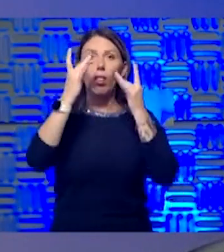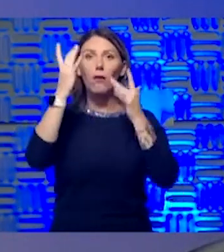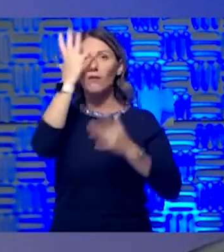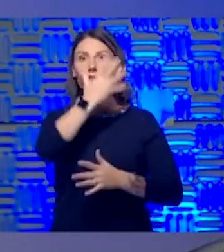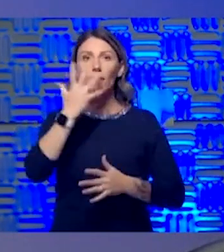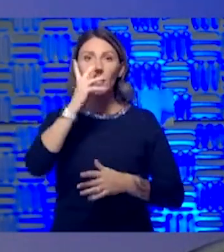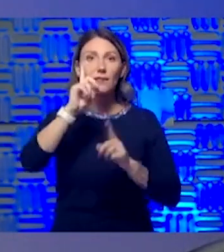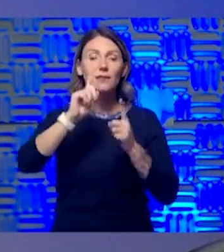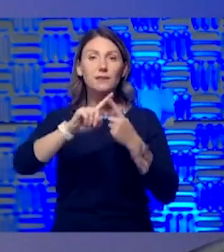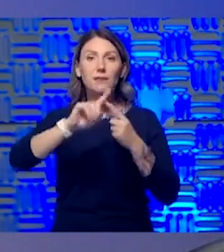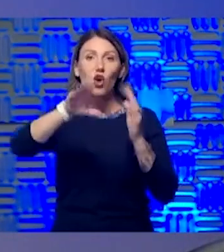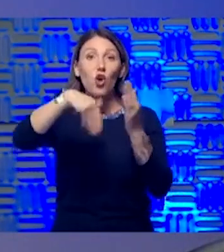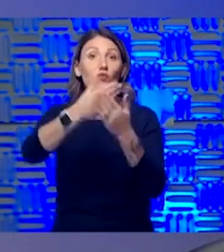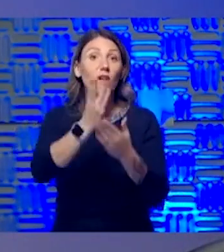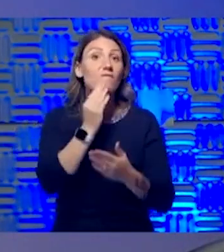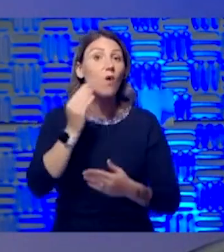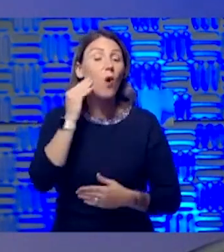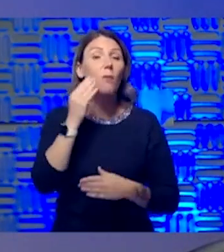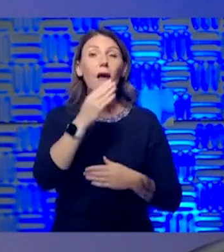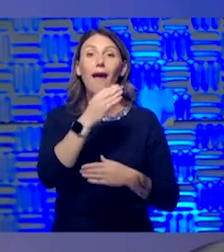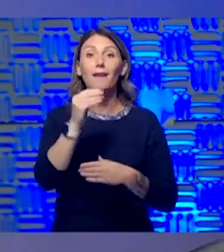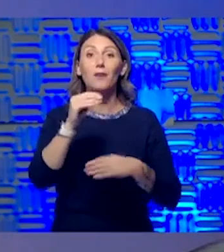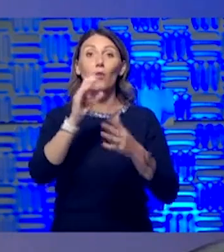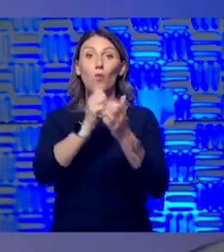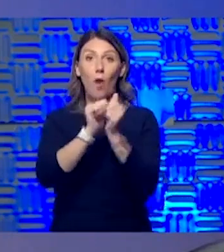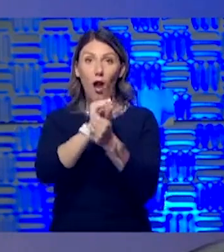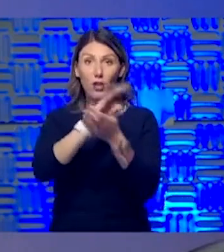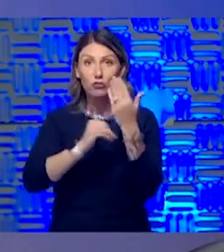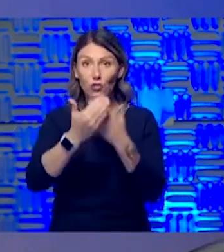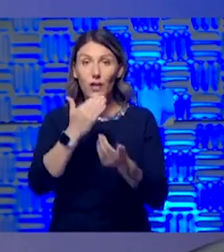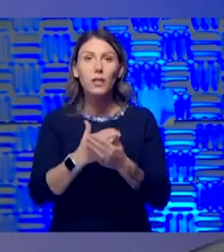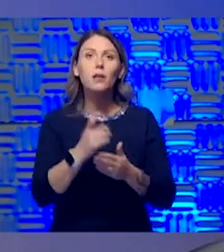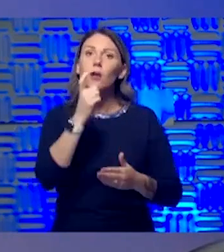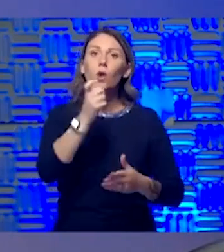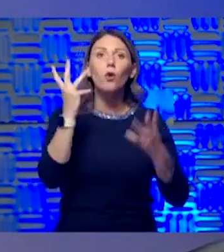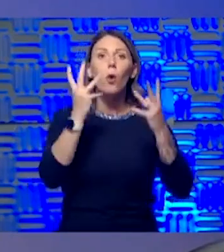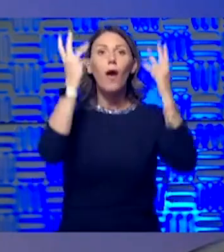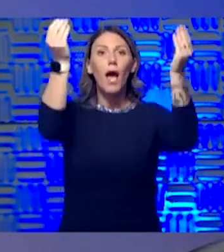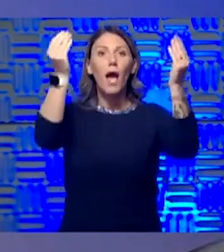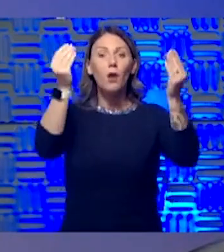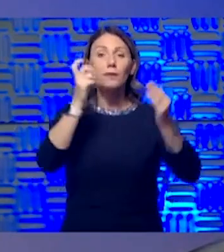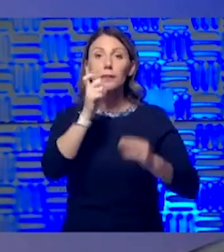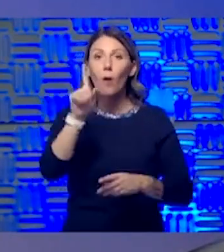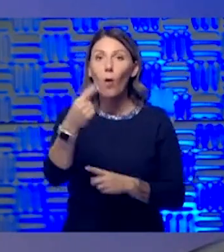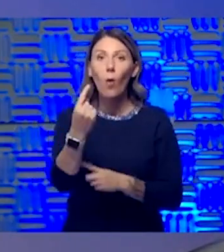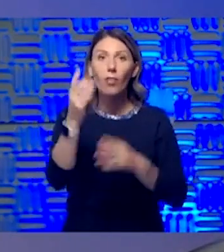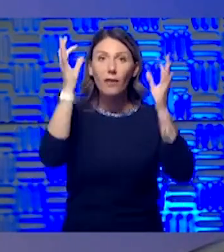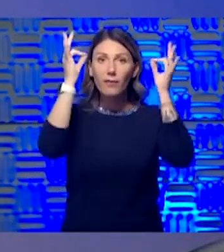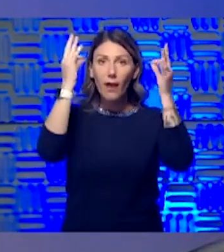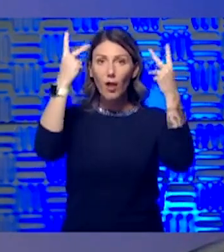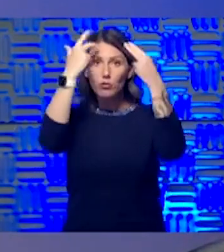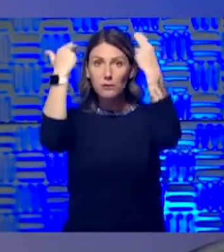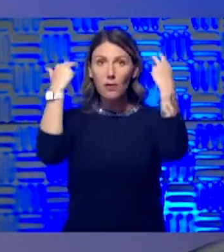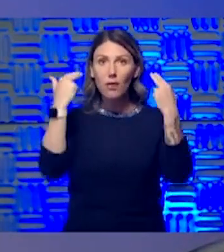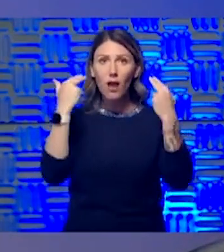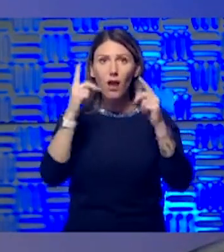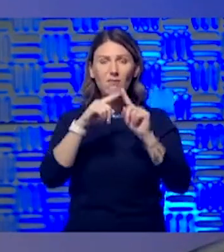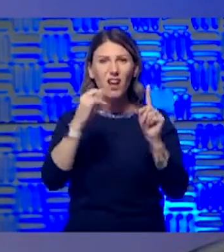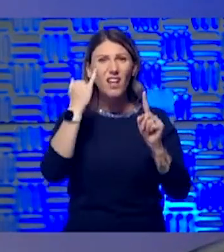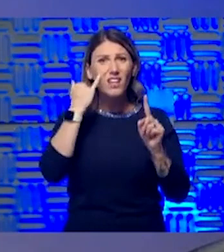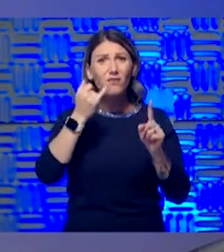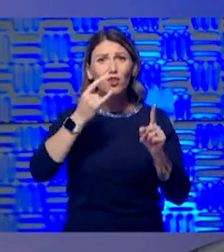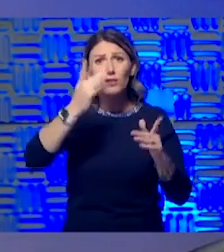get home and be able to wash your hands. Don't go out, and this is not just the hair salon, but don't go out if you are sick.